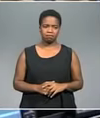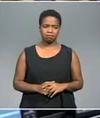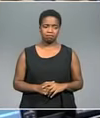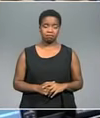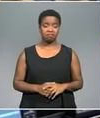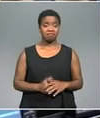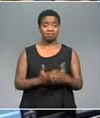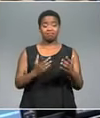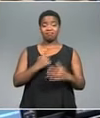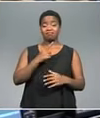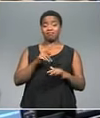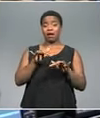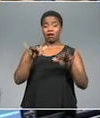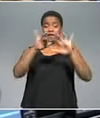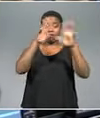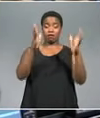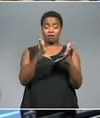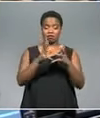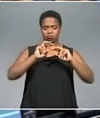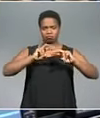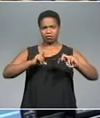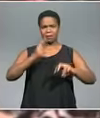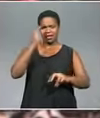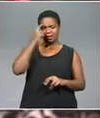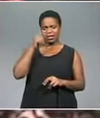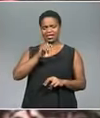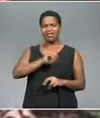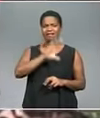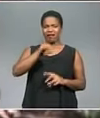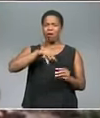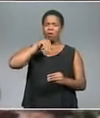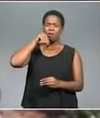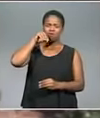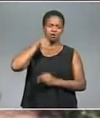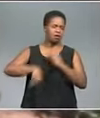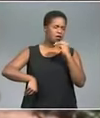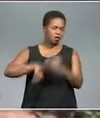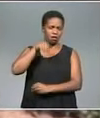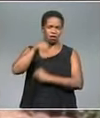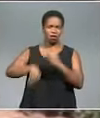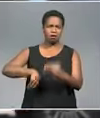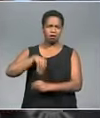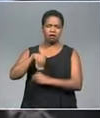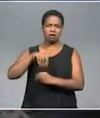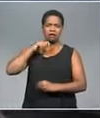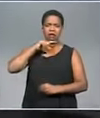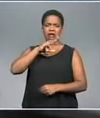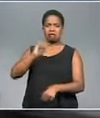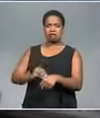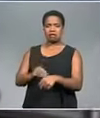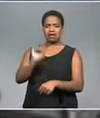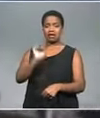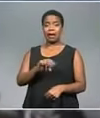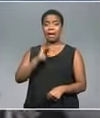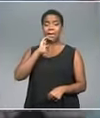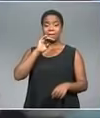Experts think South Africa has a corruption problem. The latest Corruption Perception Survey ranks South Africa